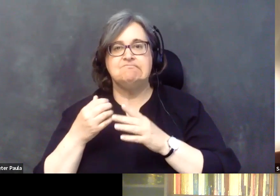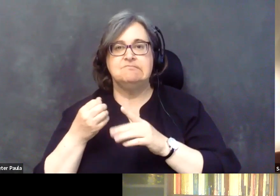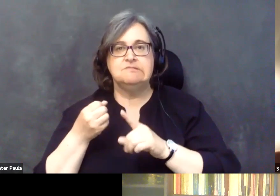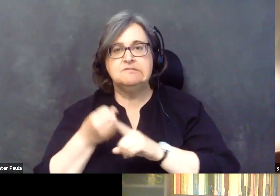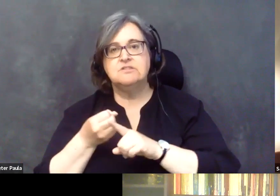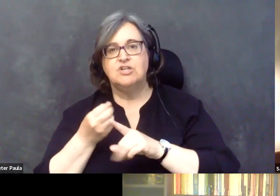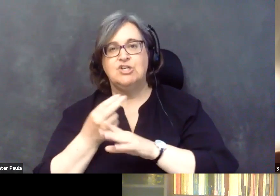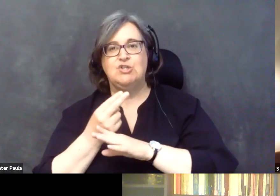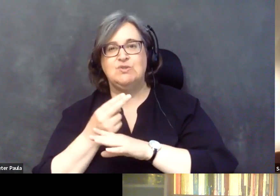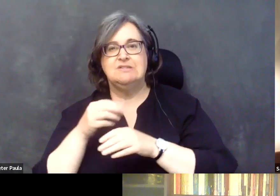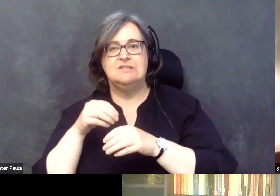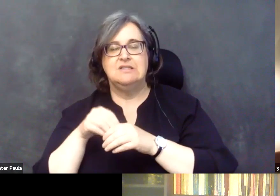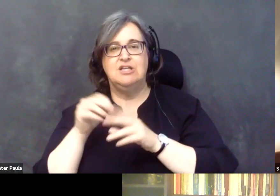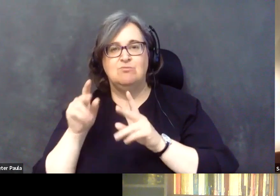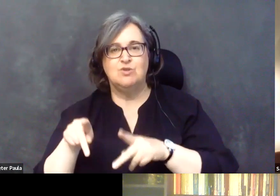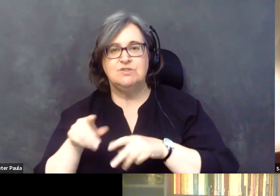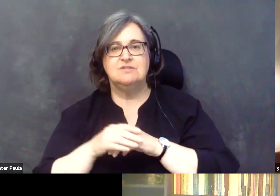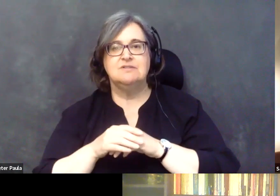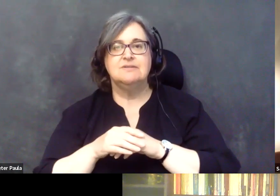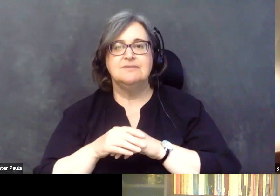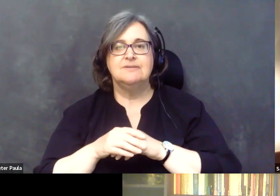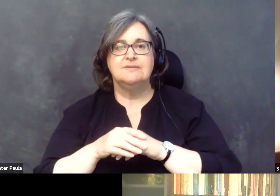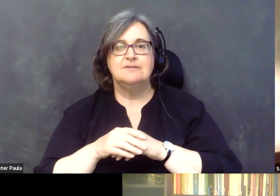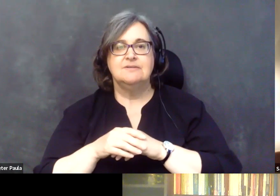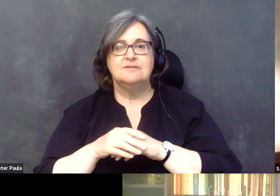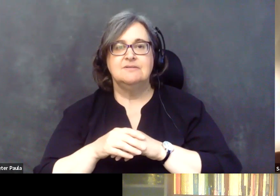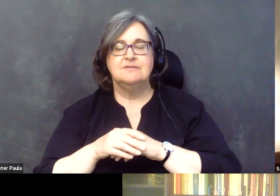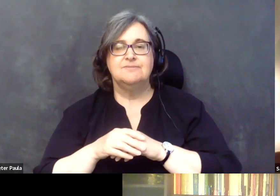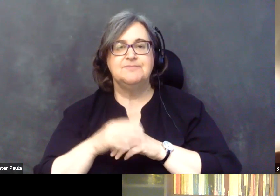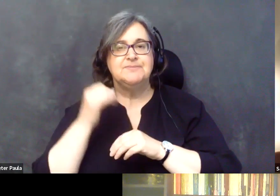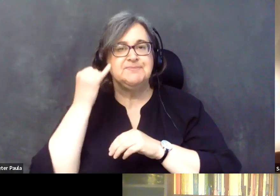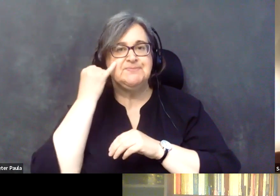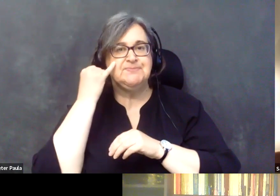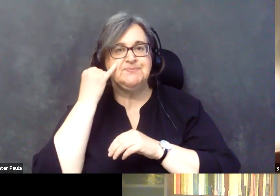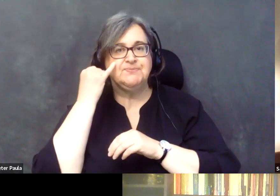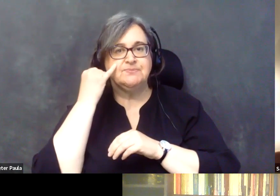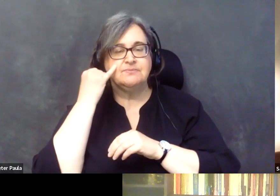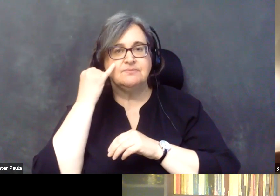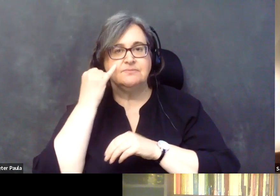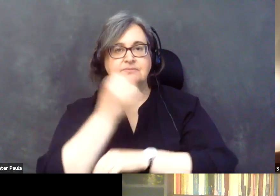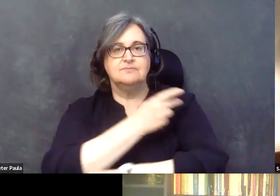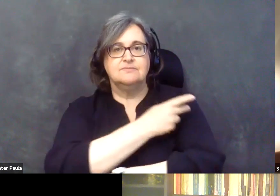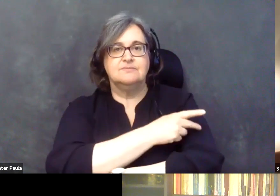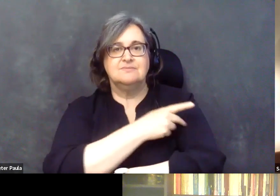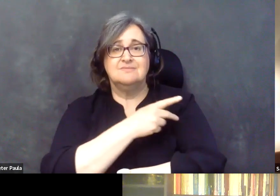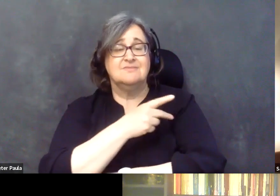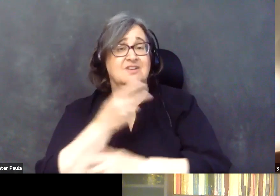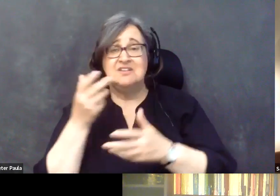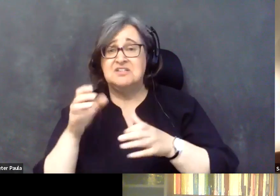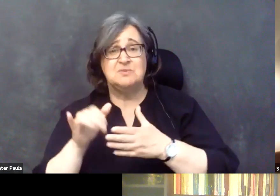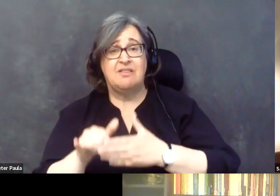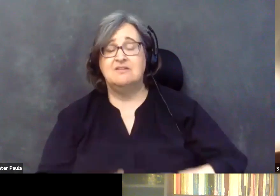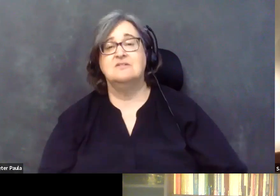in an in-person setting. If say, a, say a patient isn't interested in that,